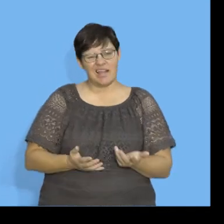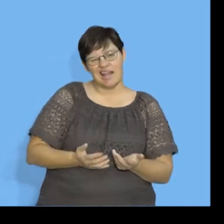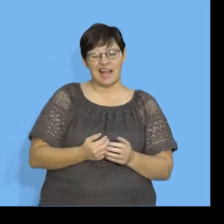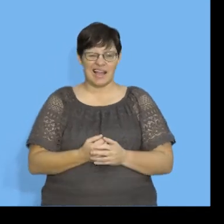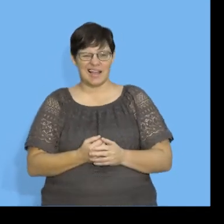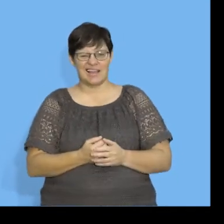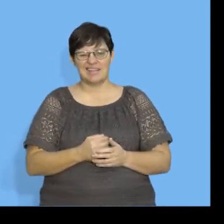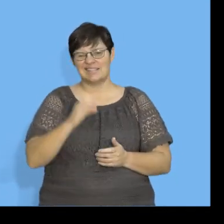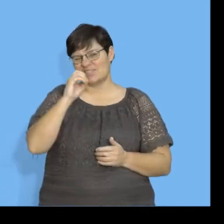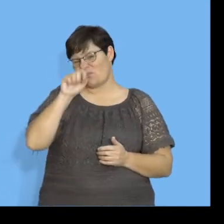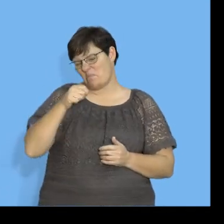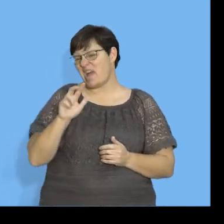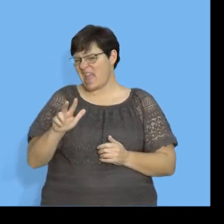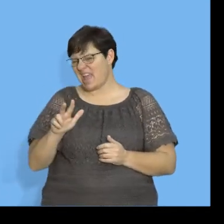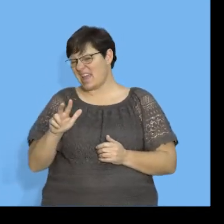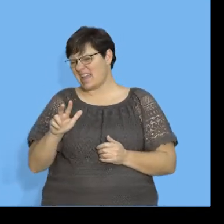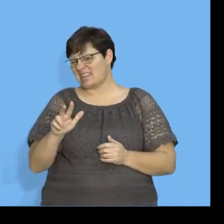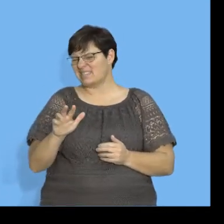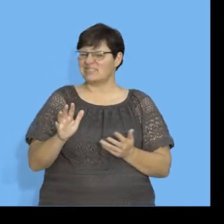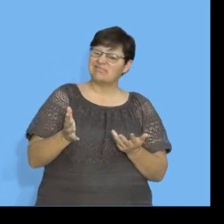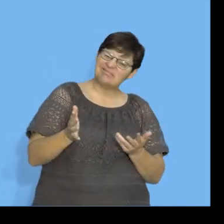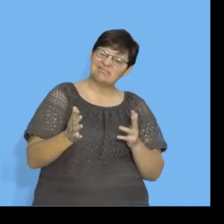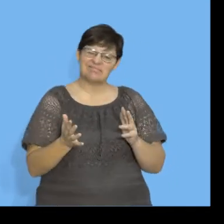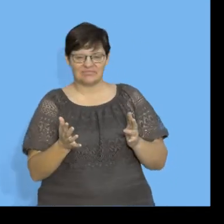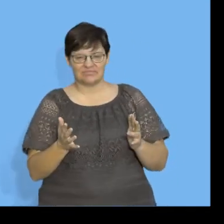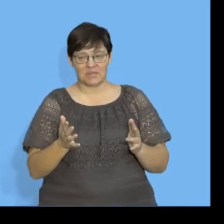guessed 0.8. I could have wanted 0.8.